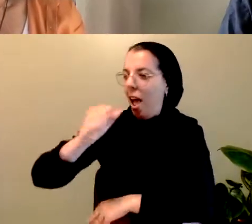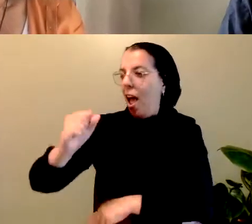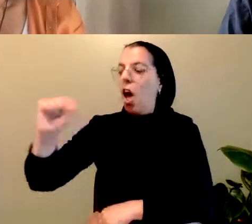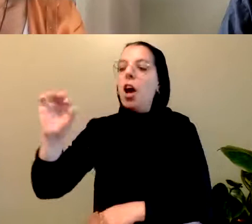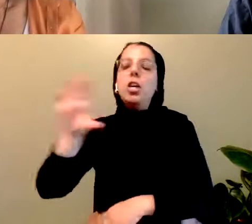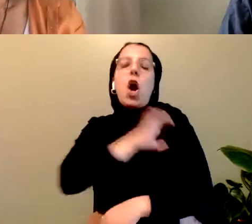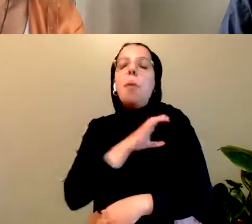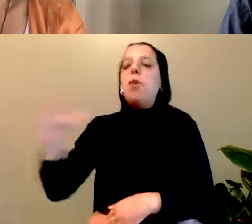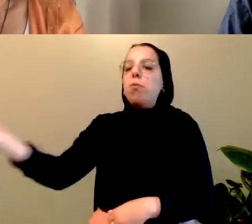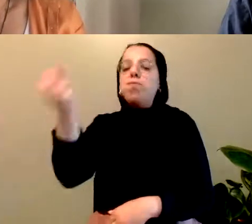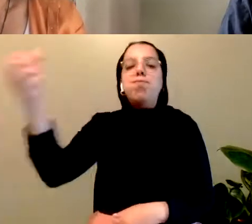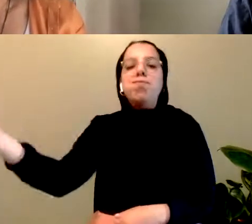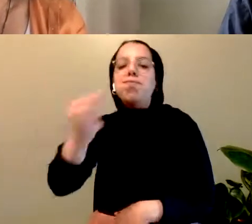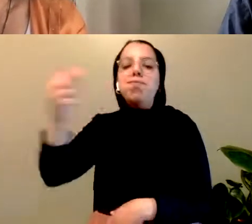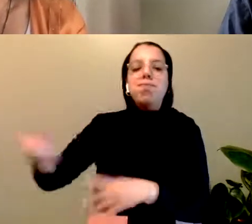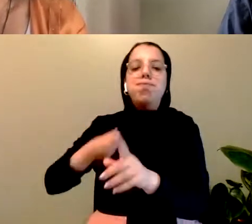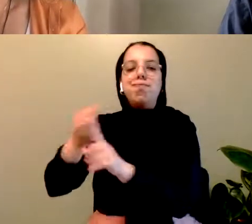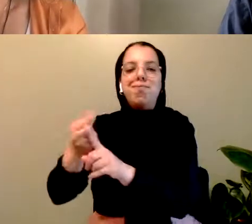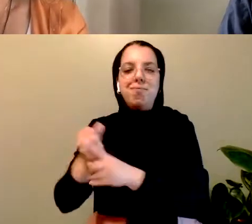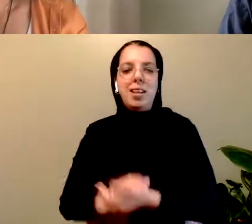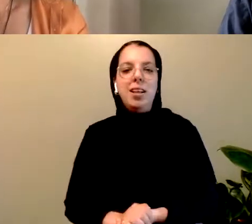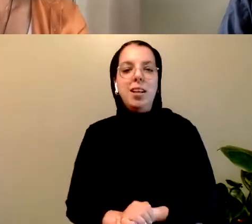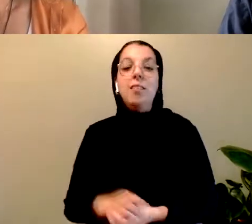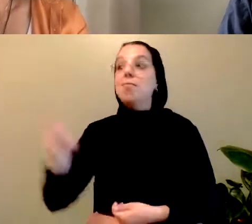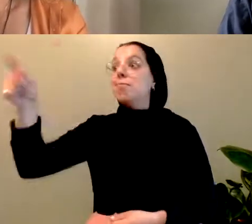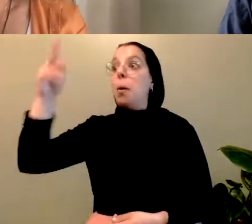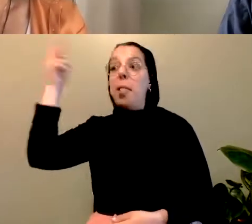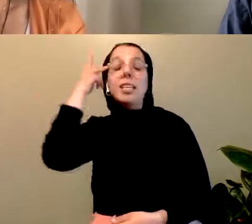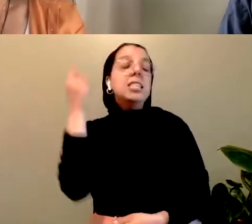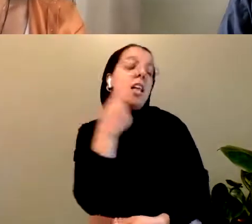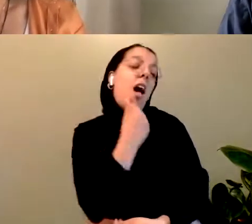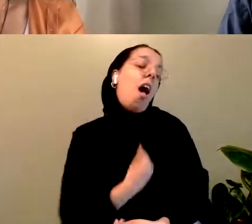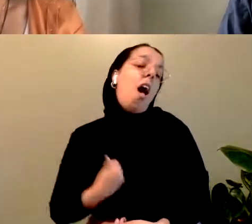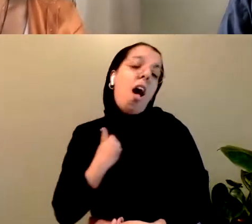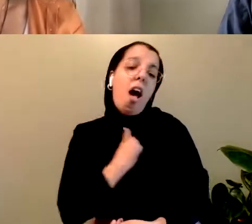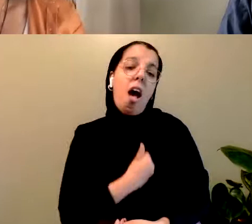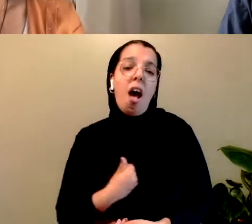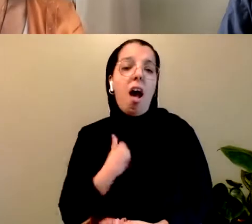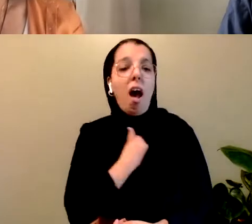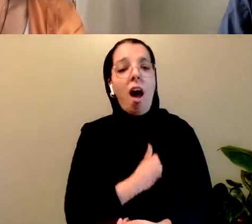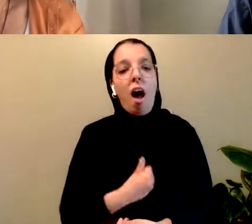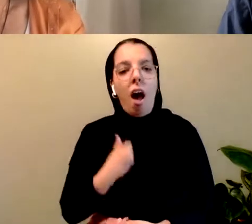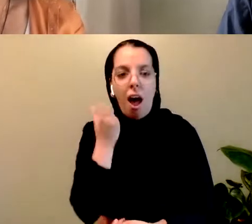child advocates continue. And on, and on, and on.